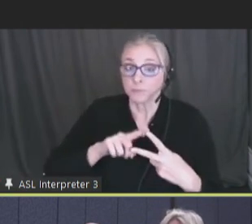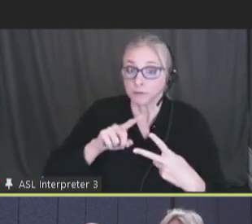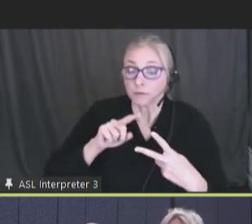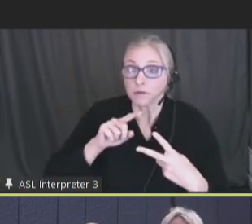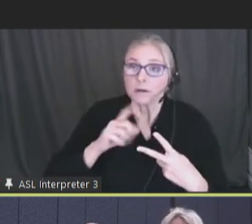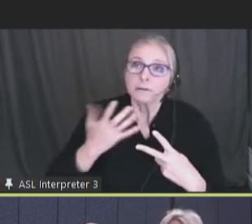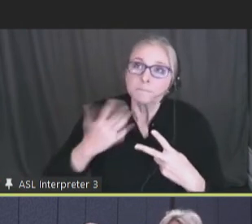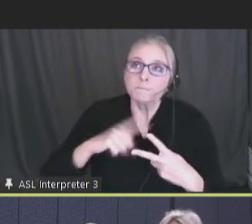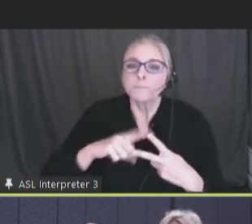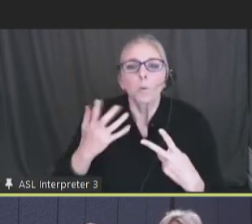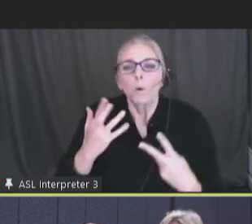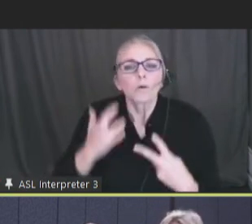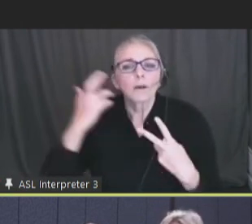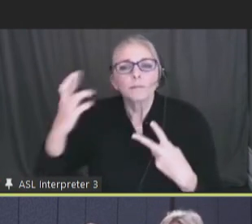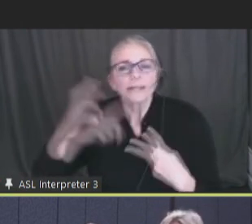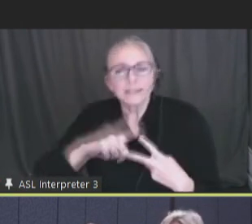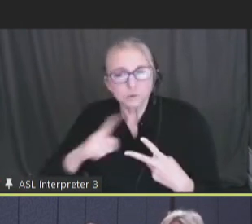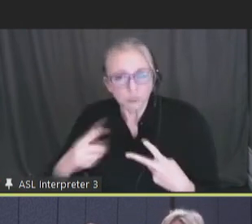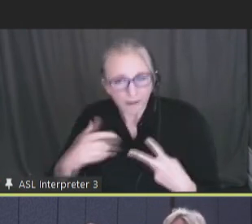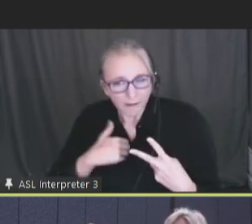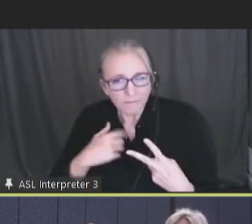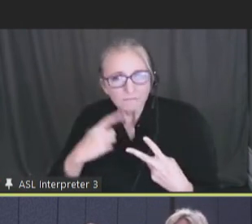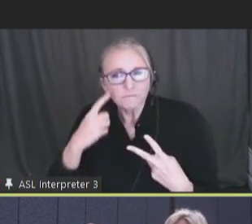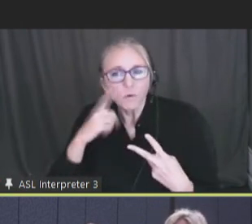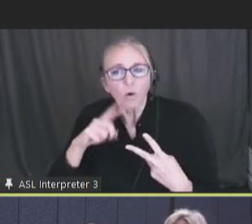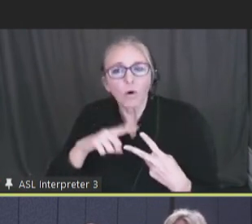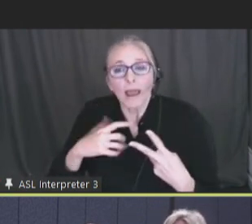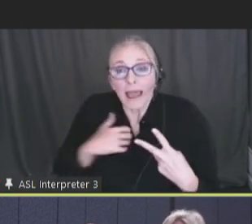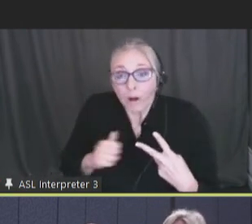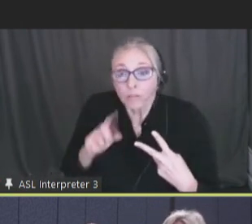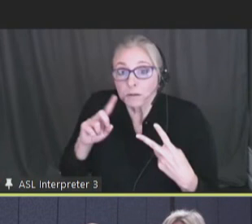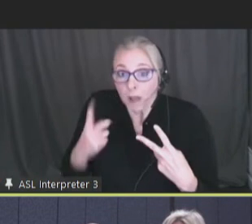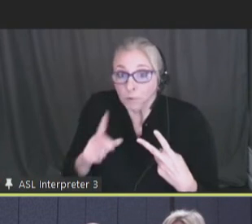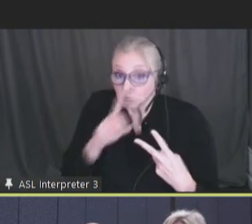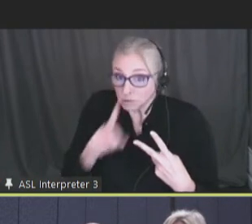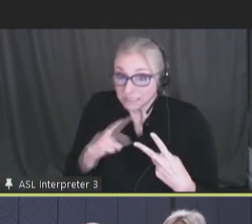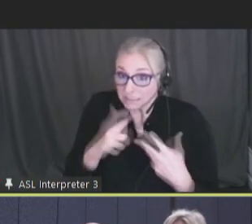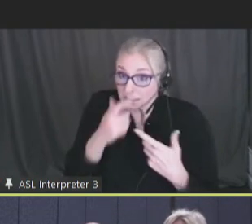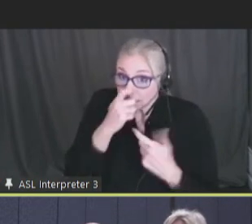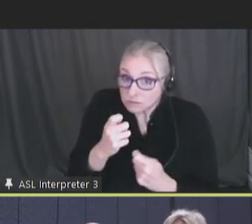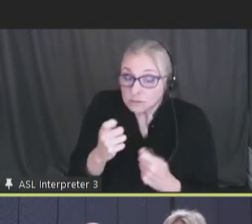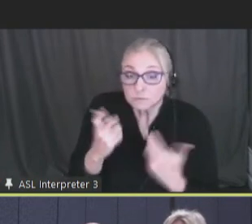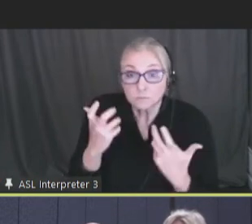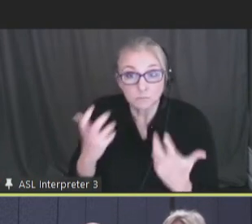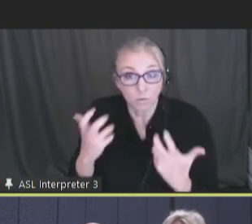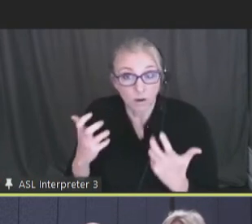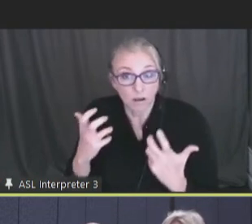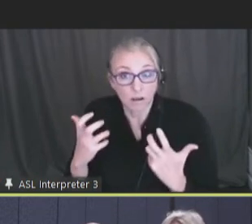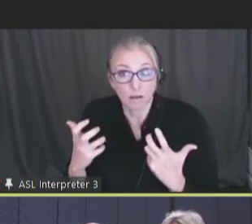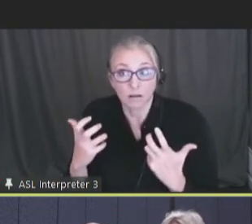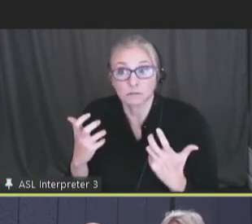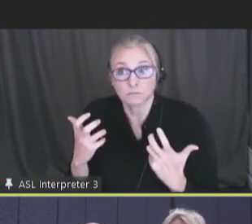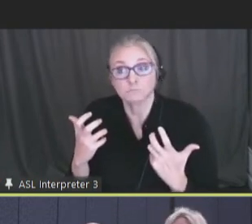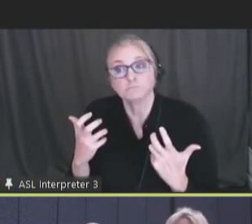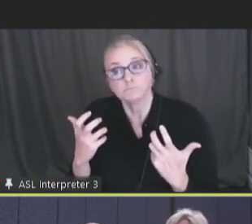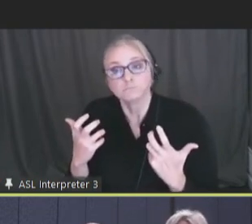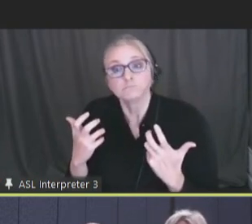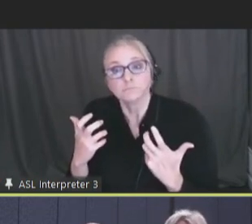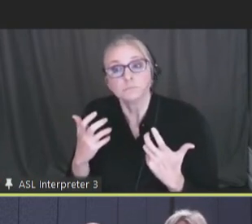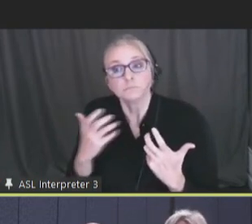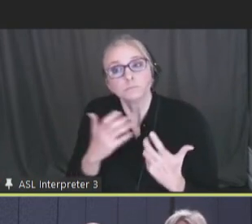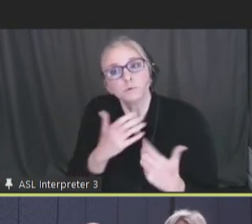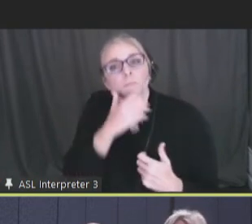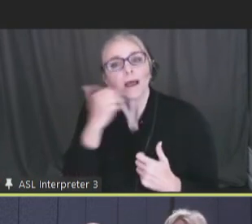you know, what recommendations do you have for health departments who are really interested in doing a better